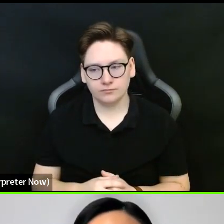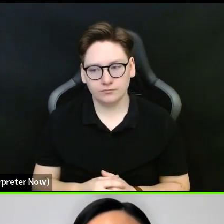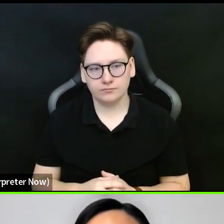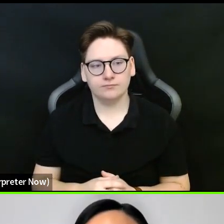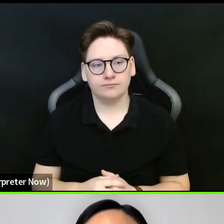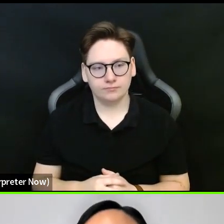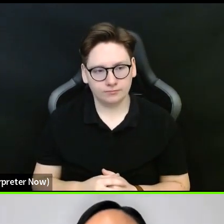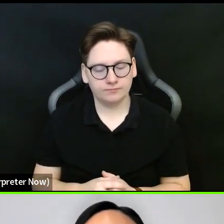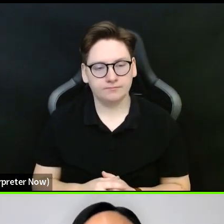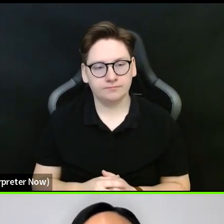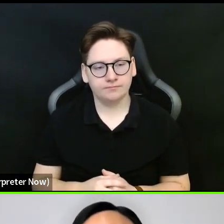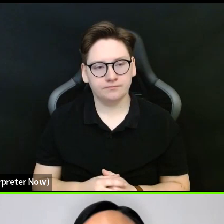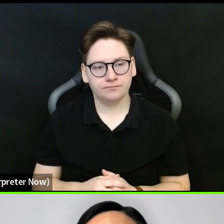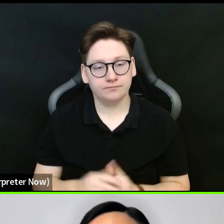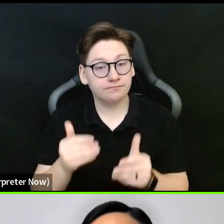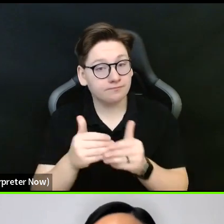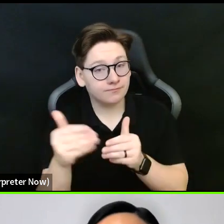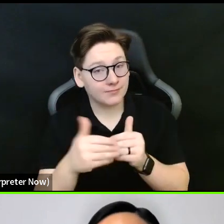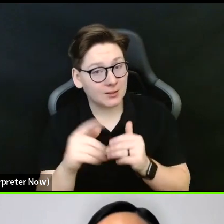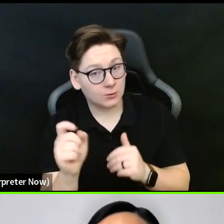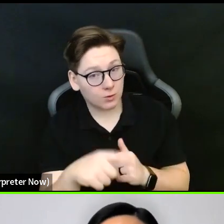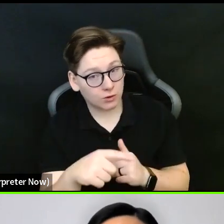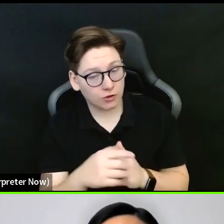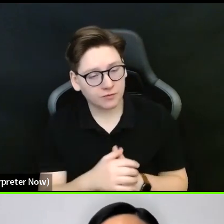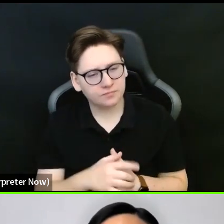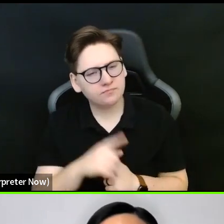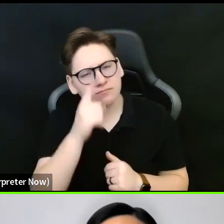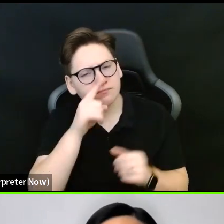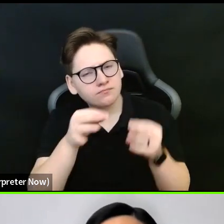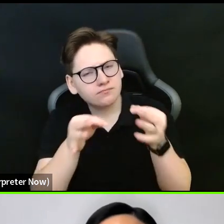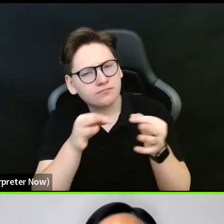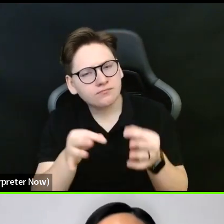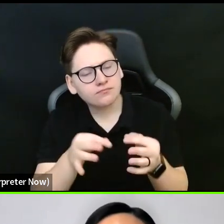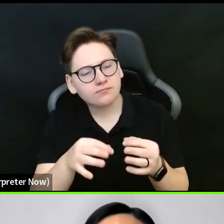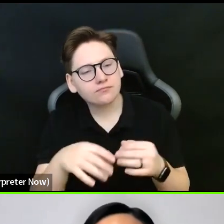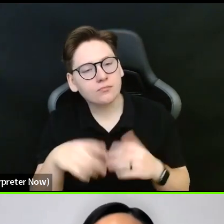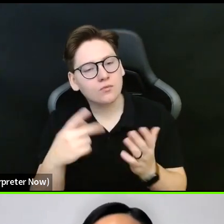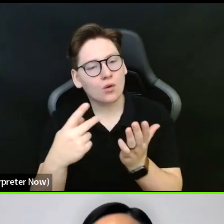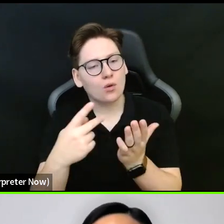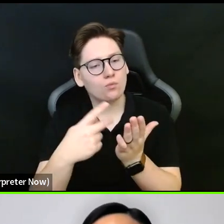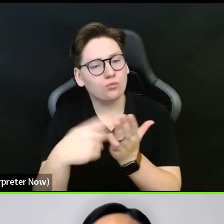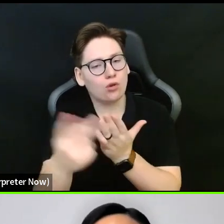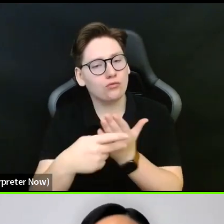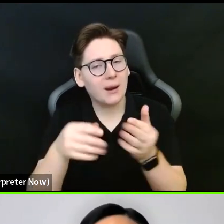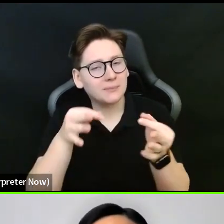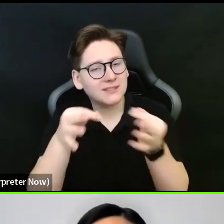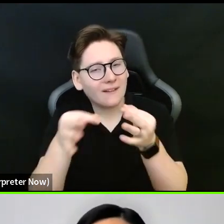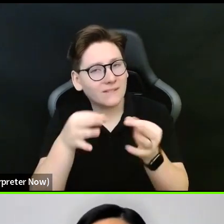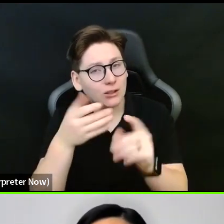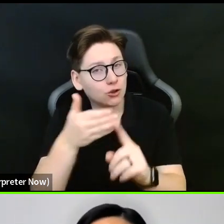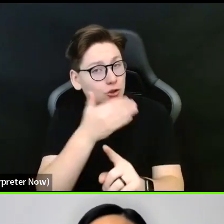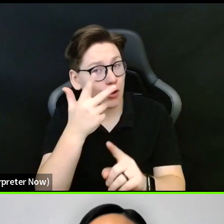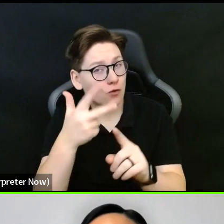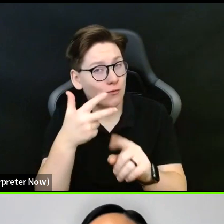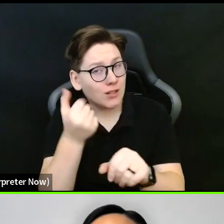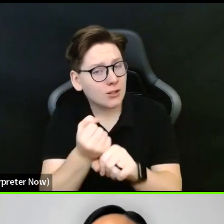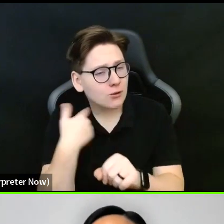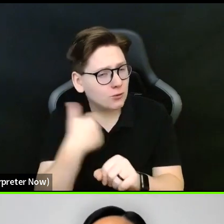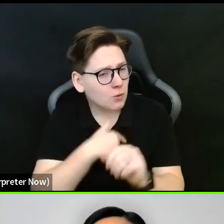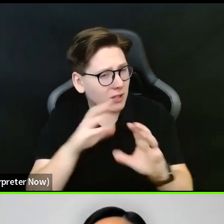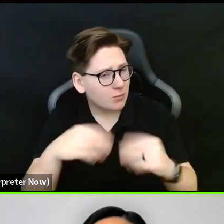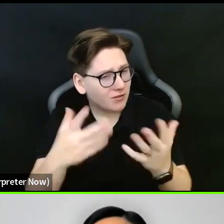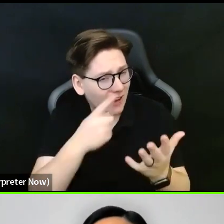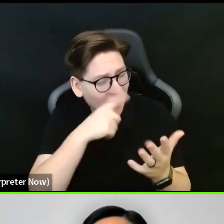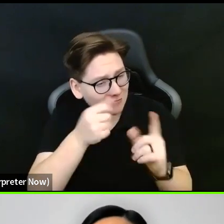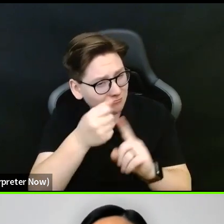Someone is asking if you can talk a little bit more about definitions of programming for the past three years that we need to provide, and